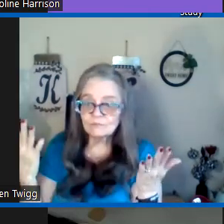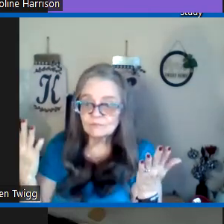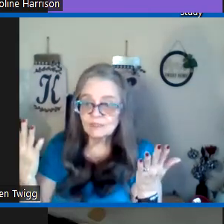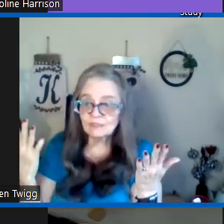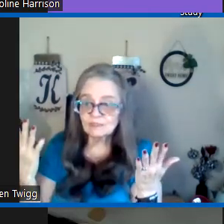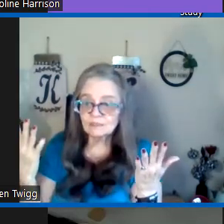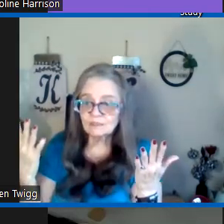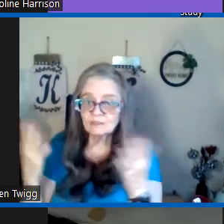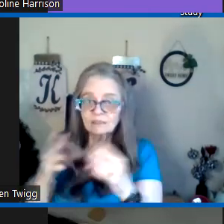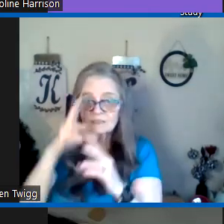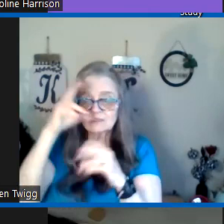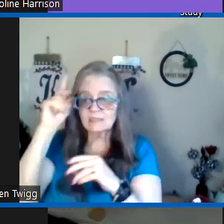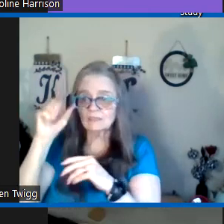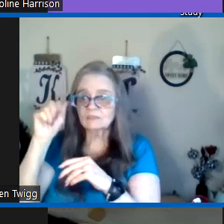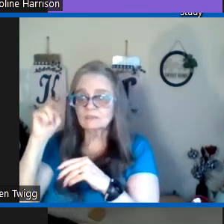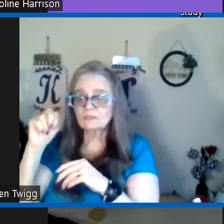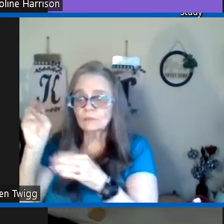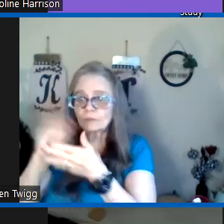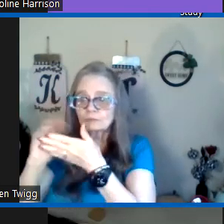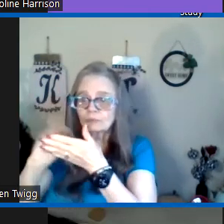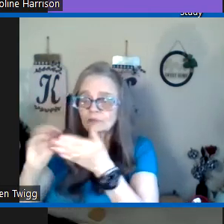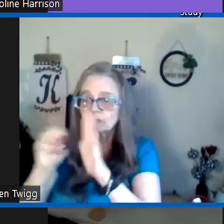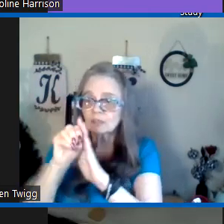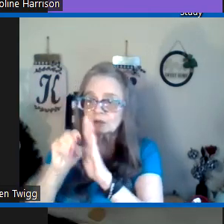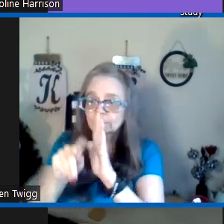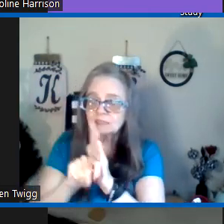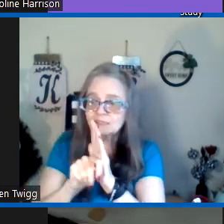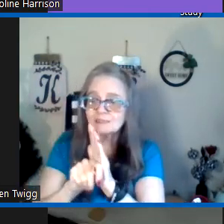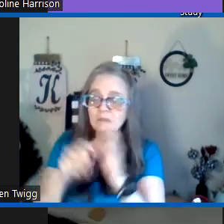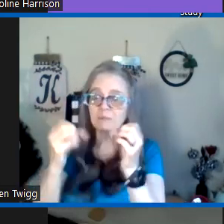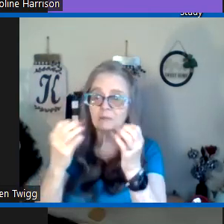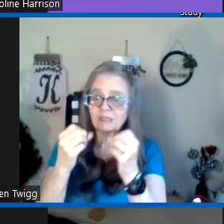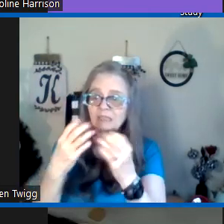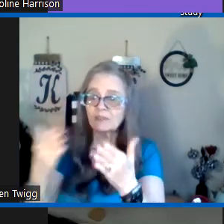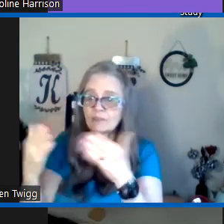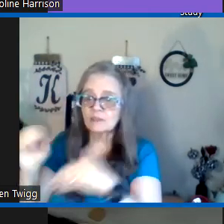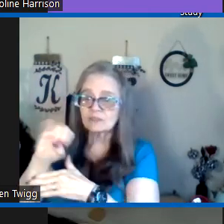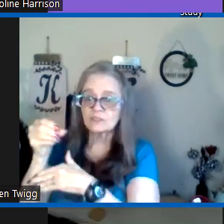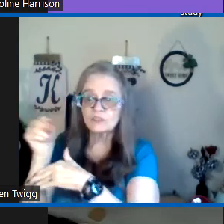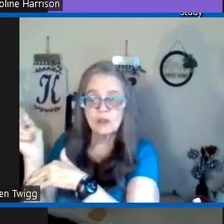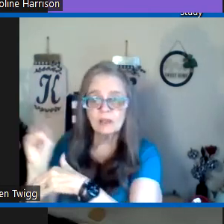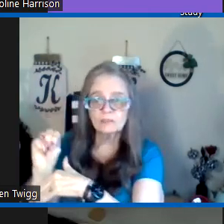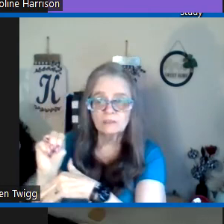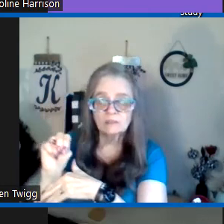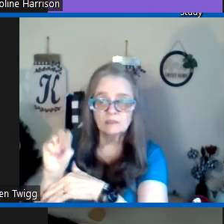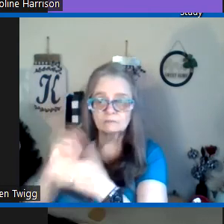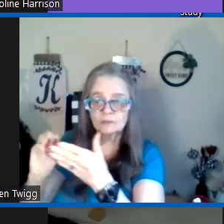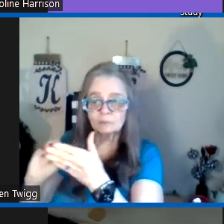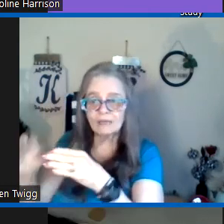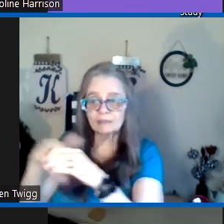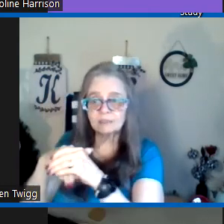you know because Daniel wrote in the Old Testament about many of the things that John